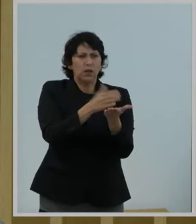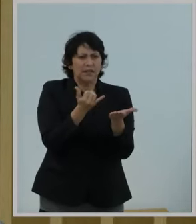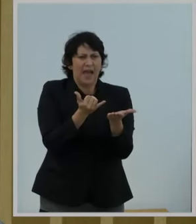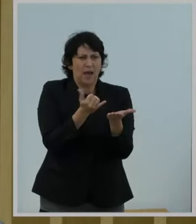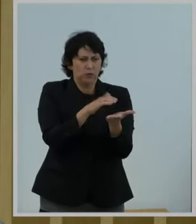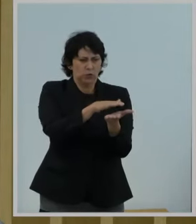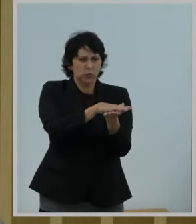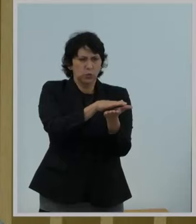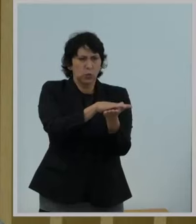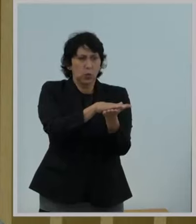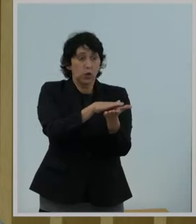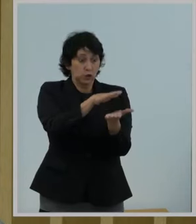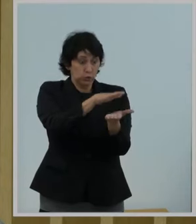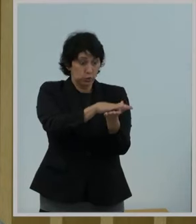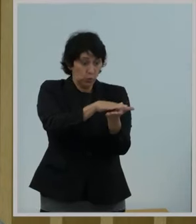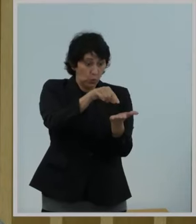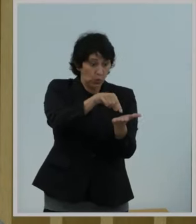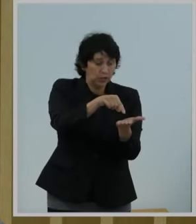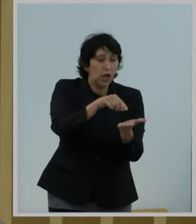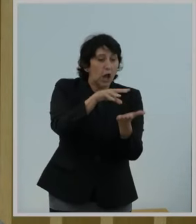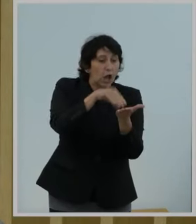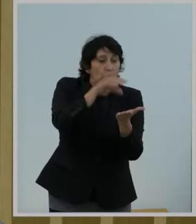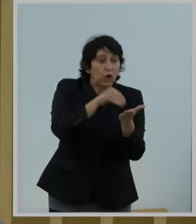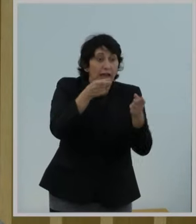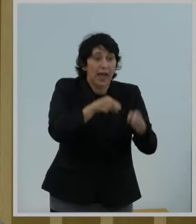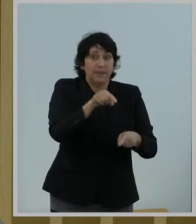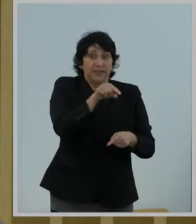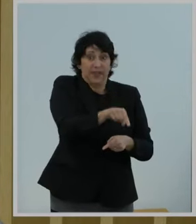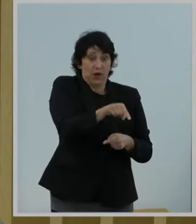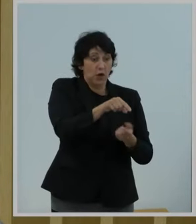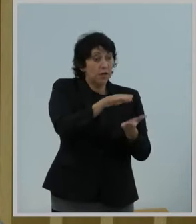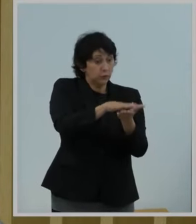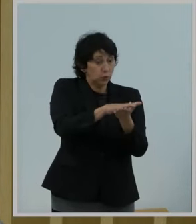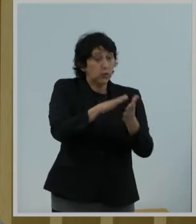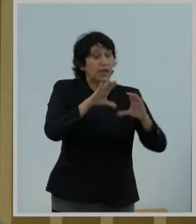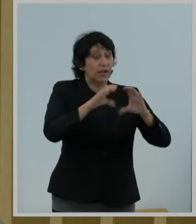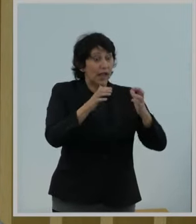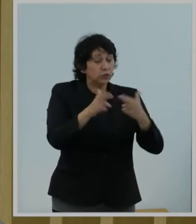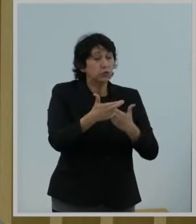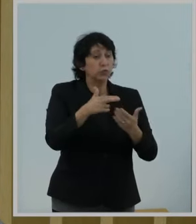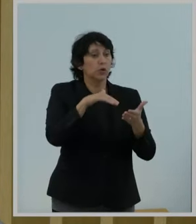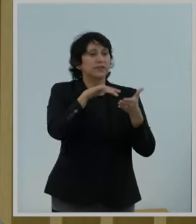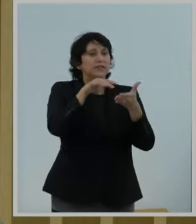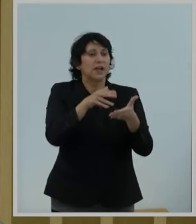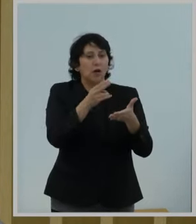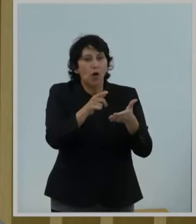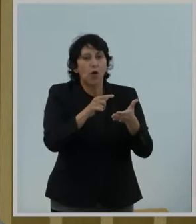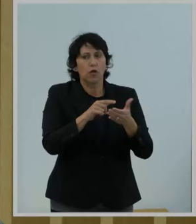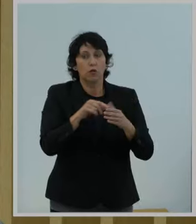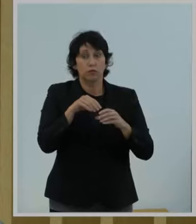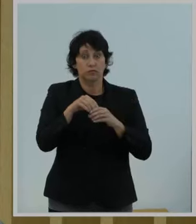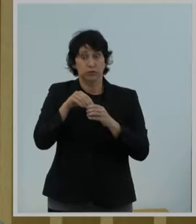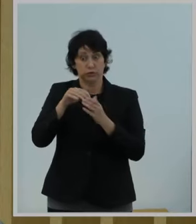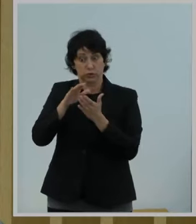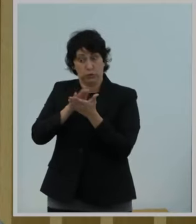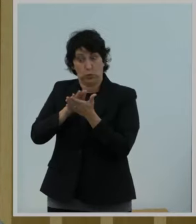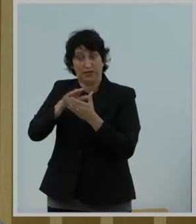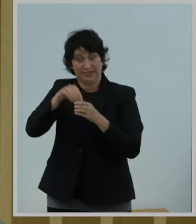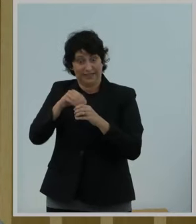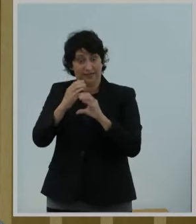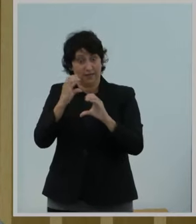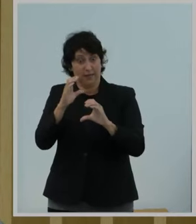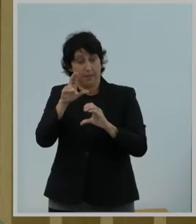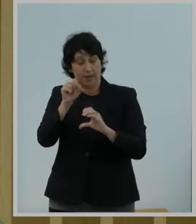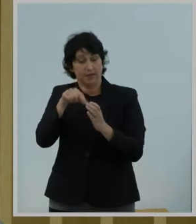And the school is where learning takes place. If that learning is in a classroom or a study hall or a school bus, the school